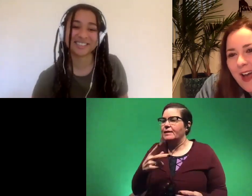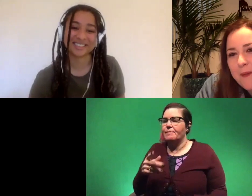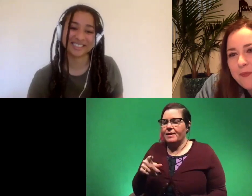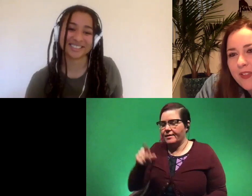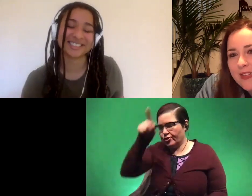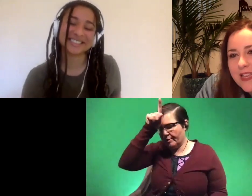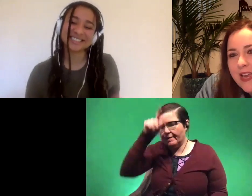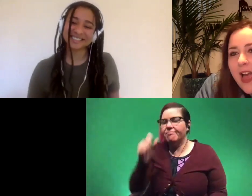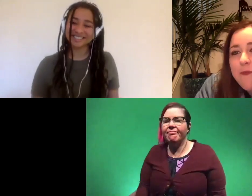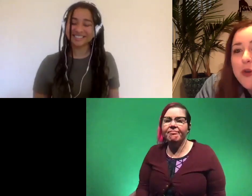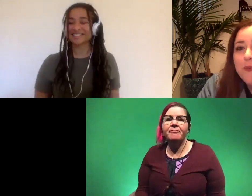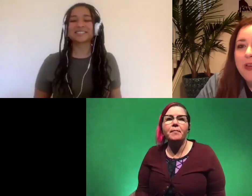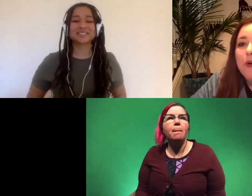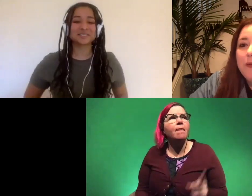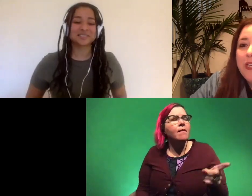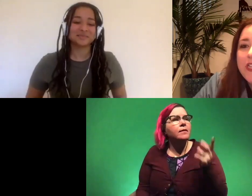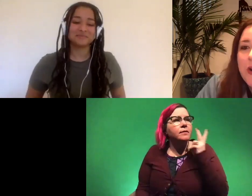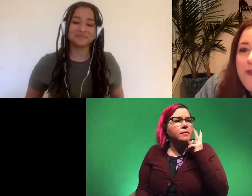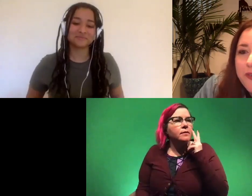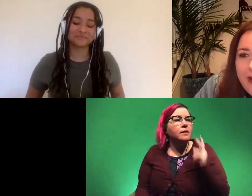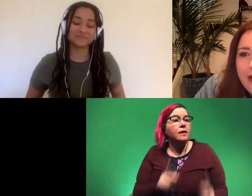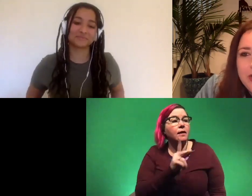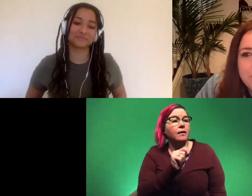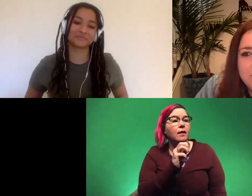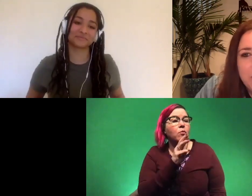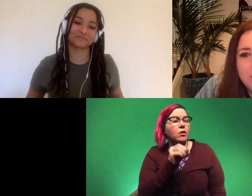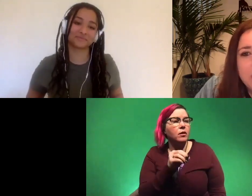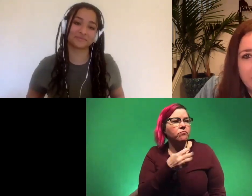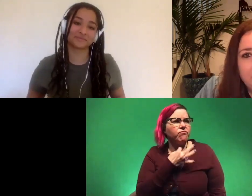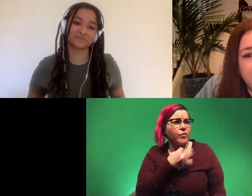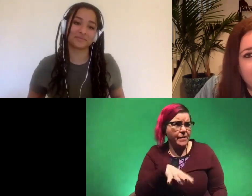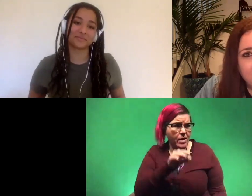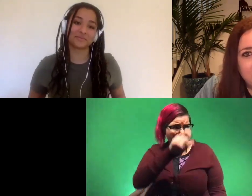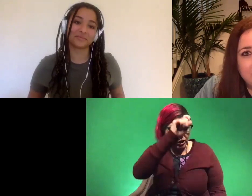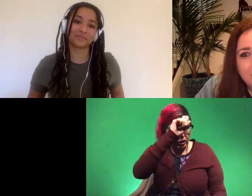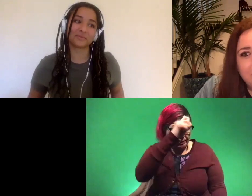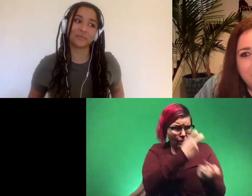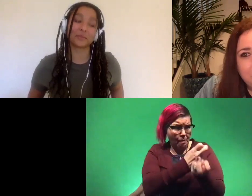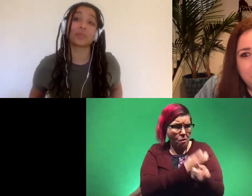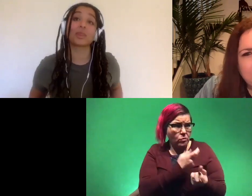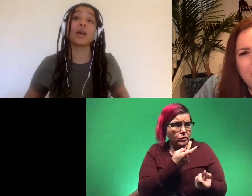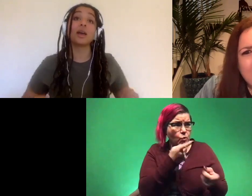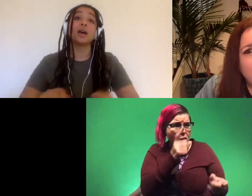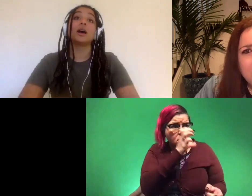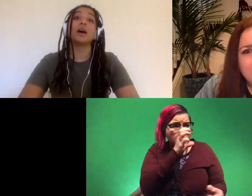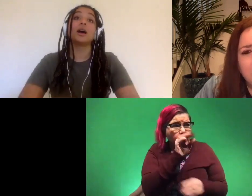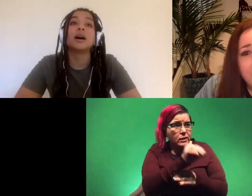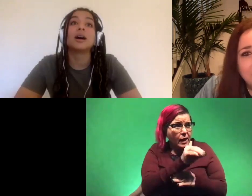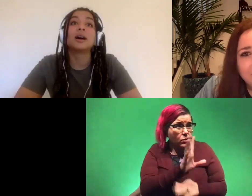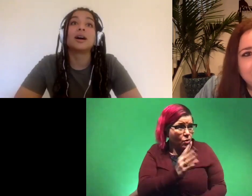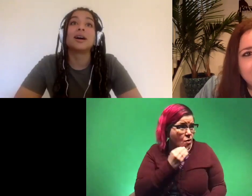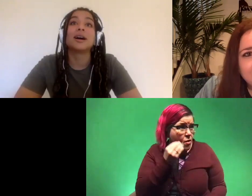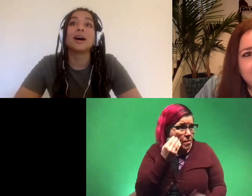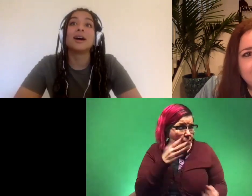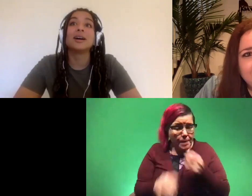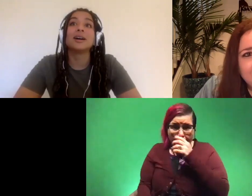um let's see have you kimura would like to know have you ever found egyptian bones while digging for dinosaurs or maybe at home or i don't